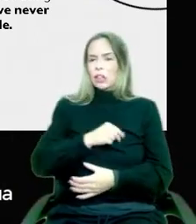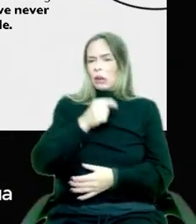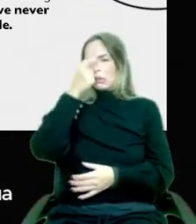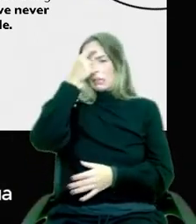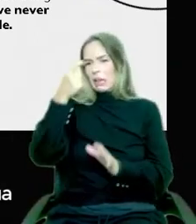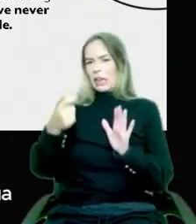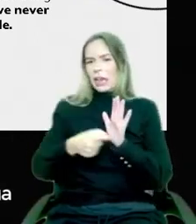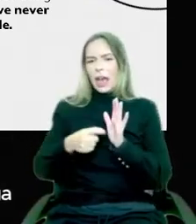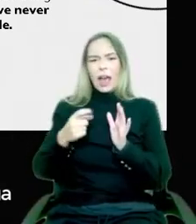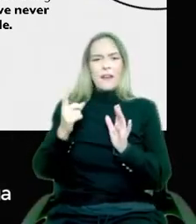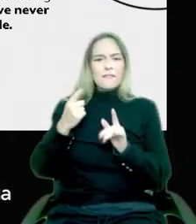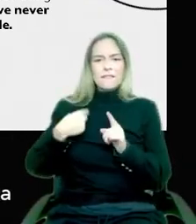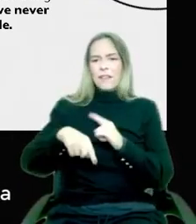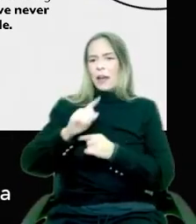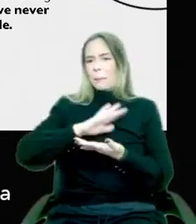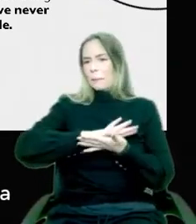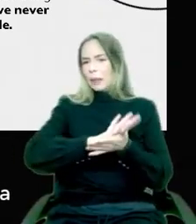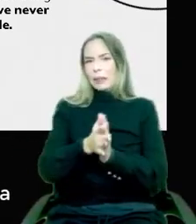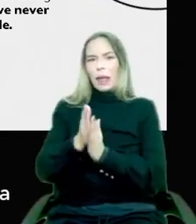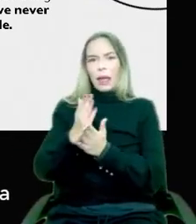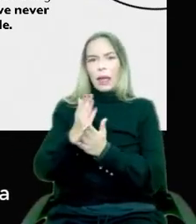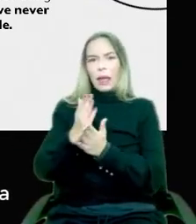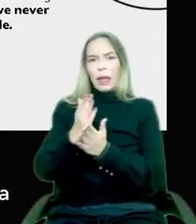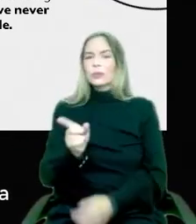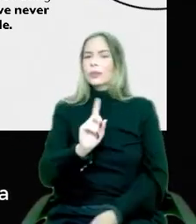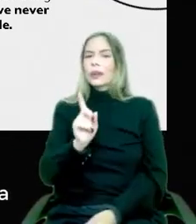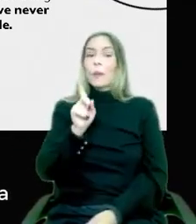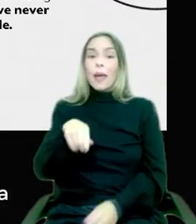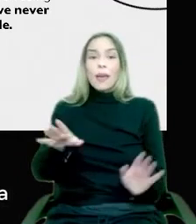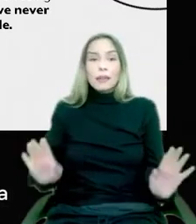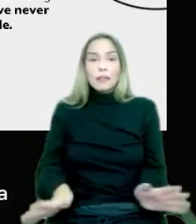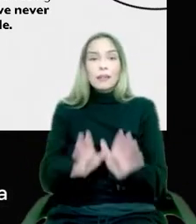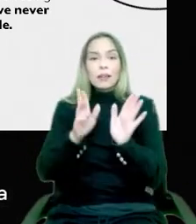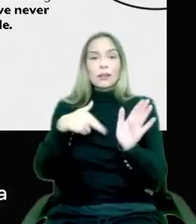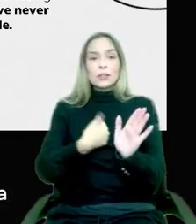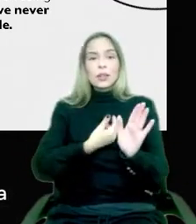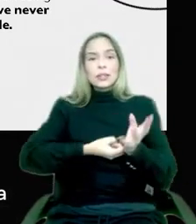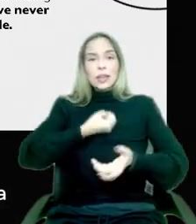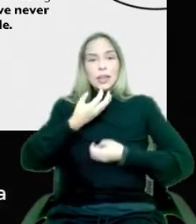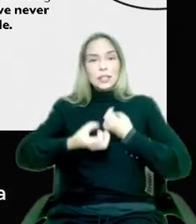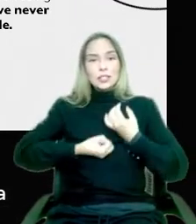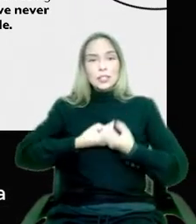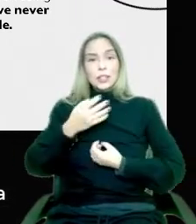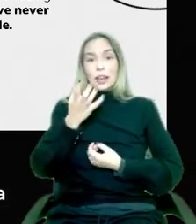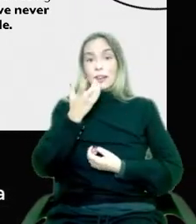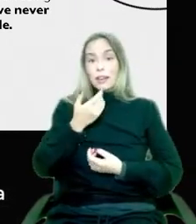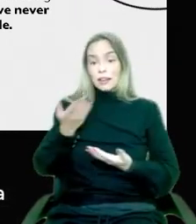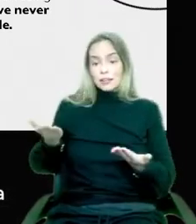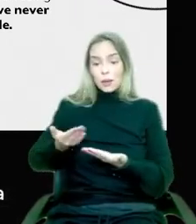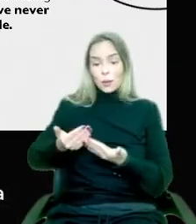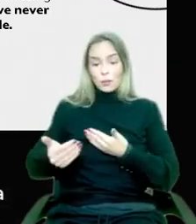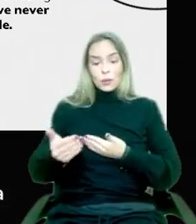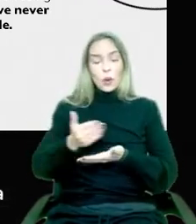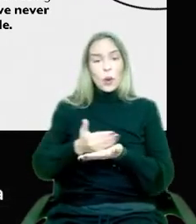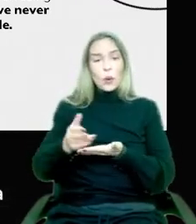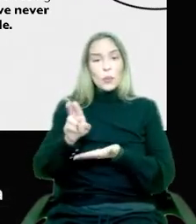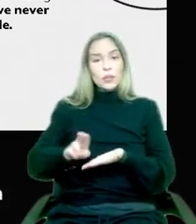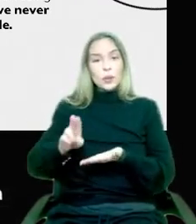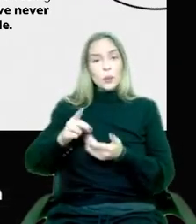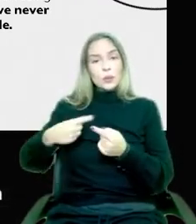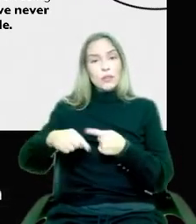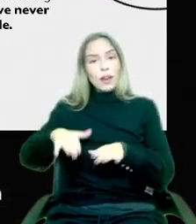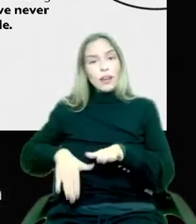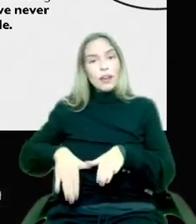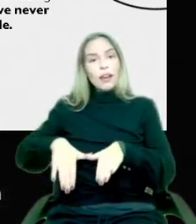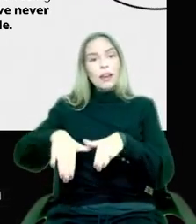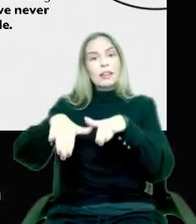it's actually going to increase our creativity. know, the kids that are using it now who are going to be growing up with it and the